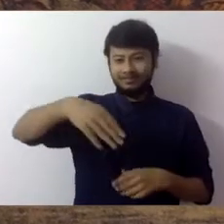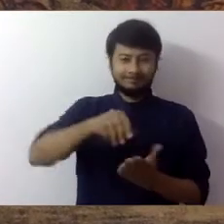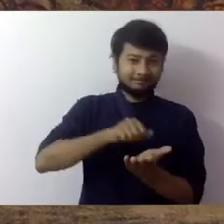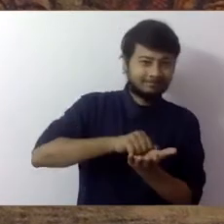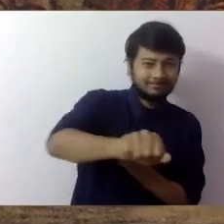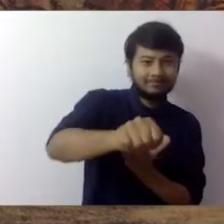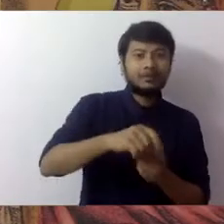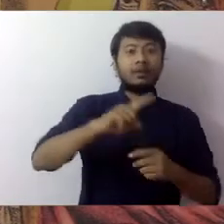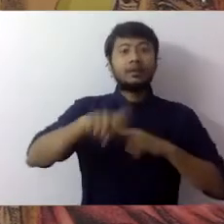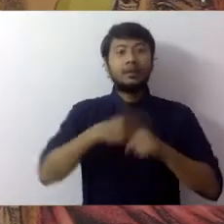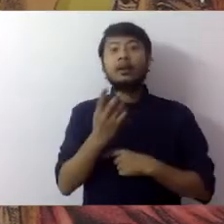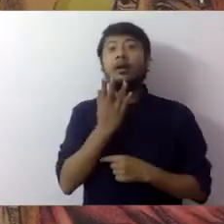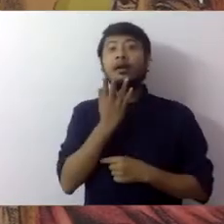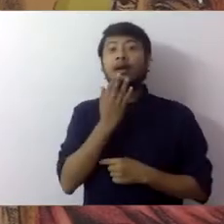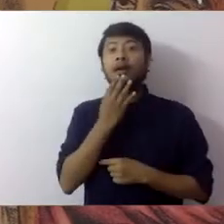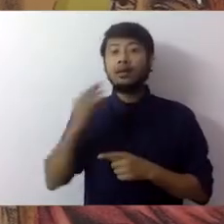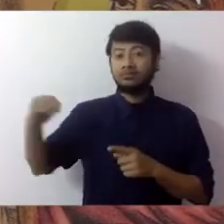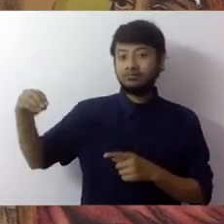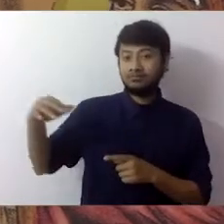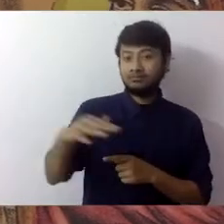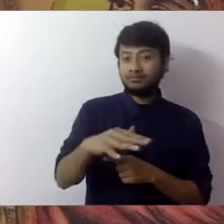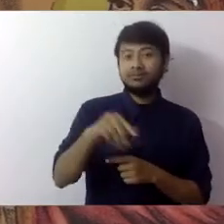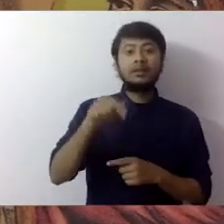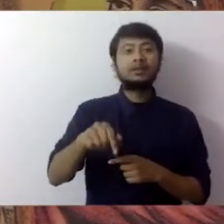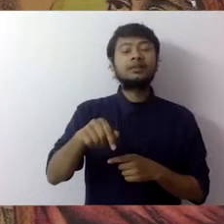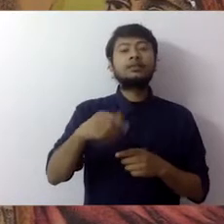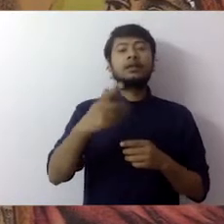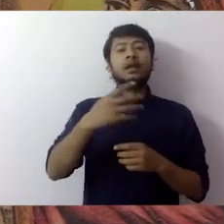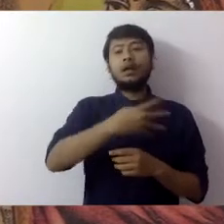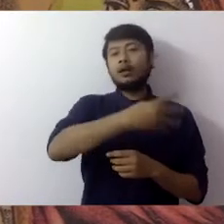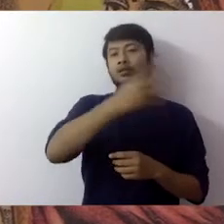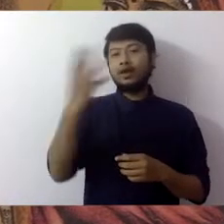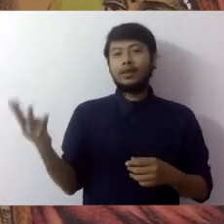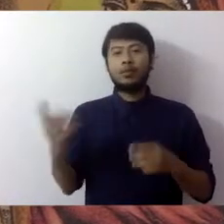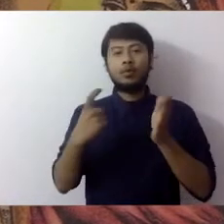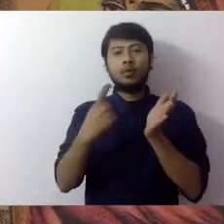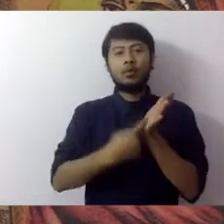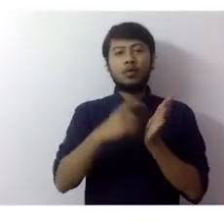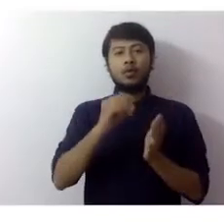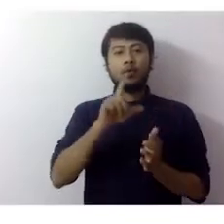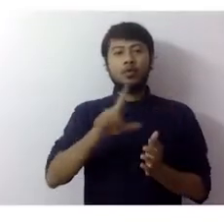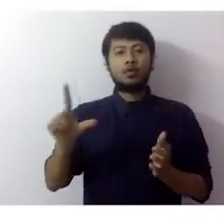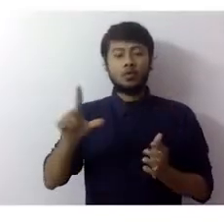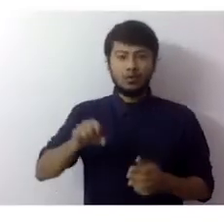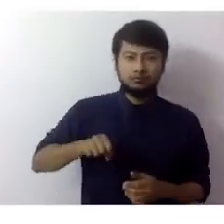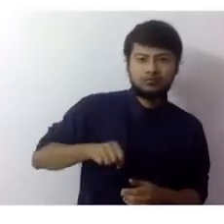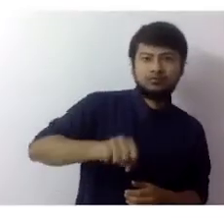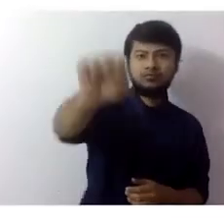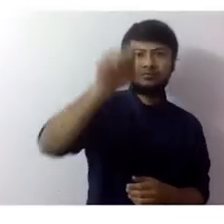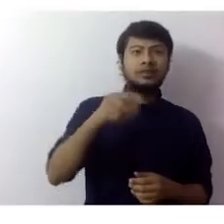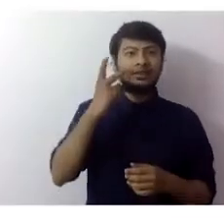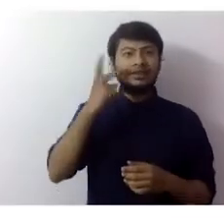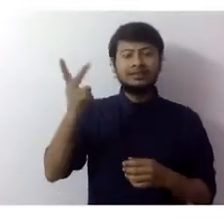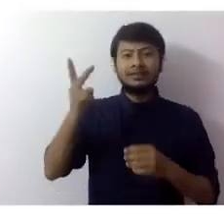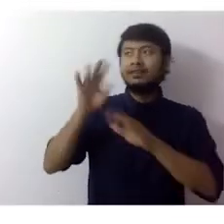Second color was added using a printing technique known today as a rainbow roll. That is how they created the sky with its rainbow